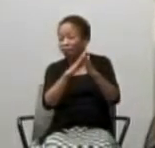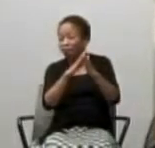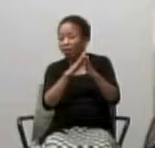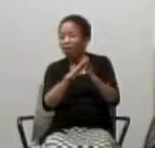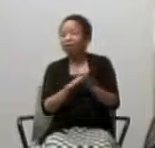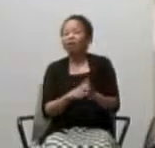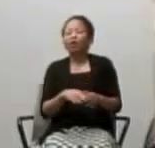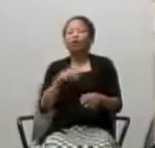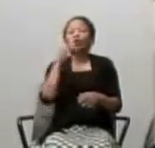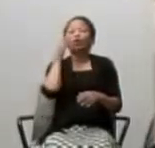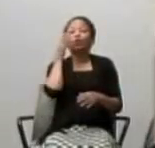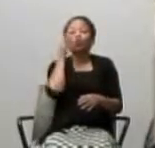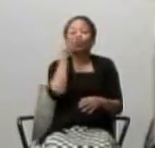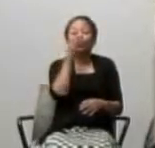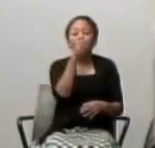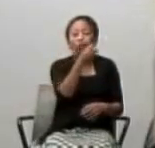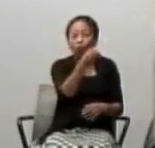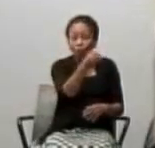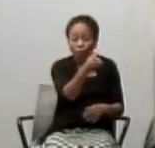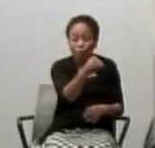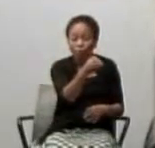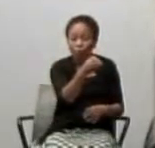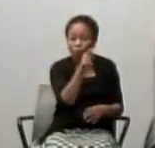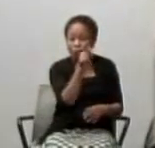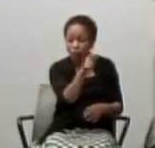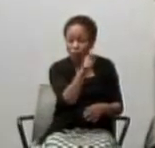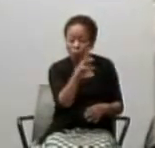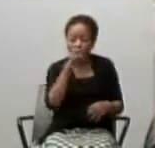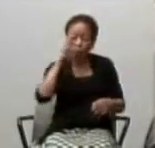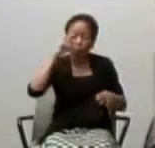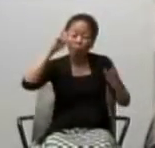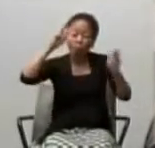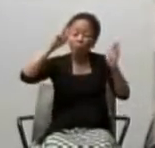You are witnesses to this.